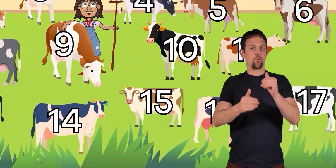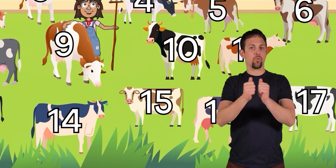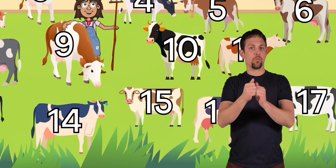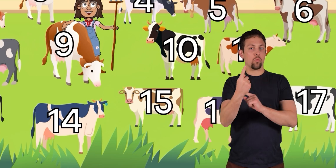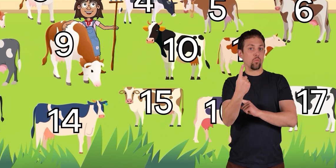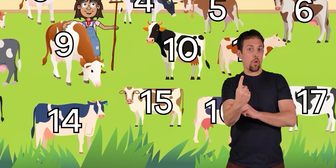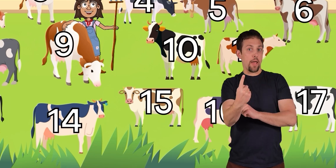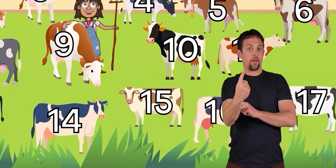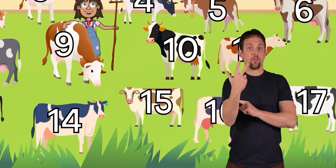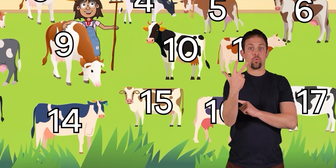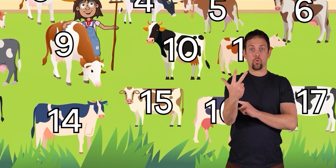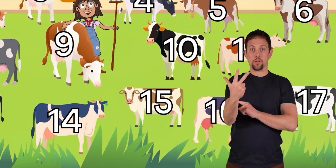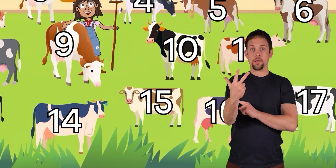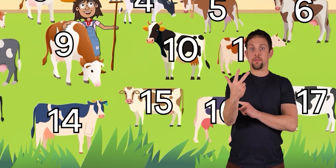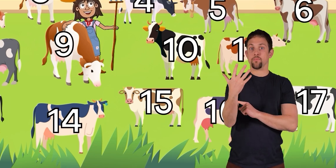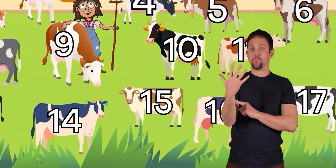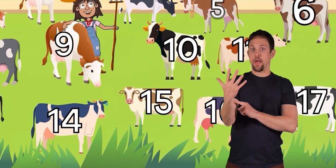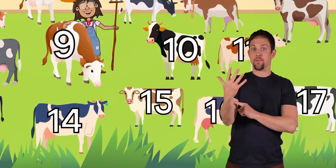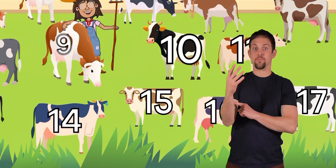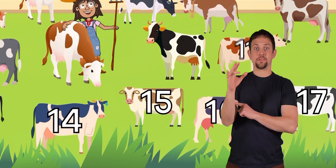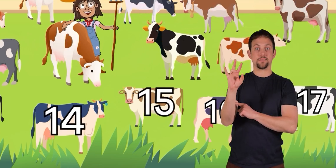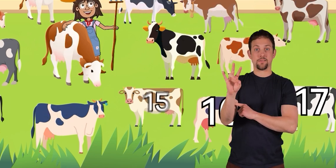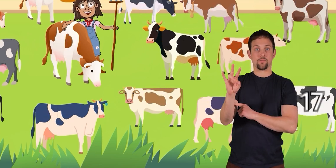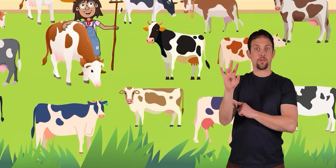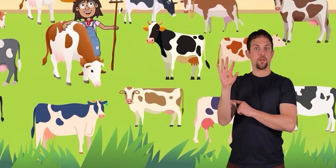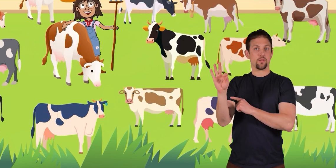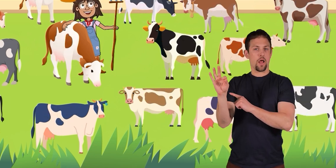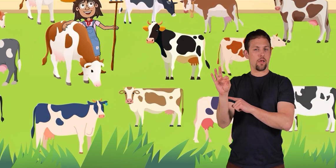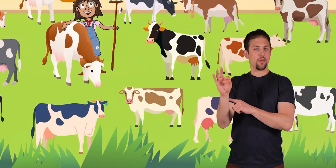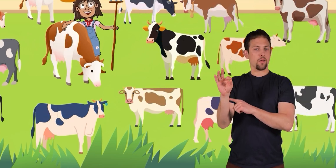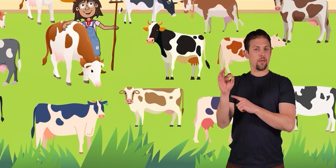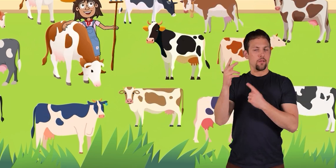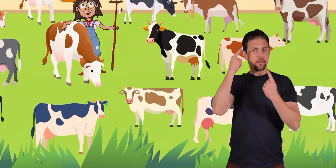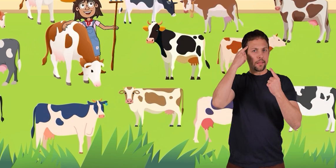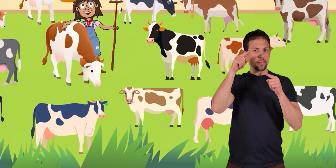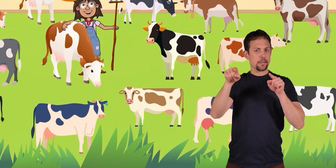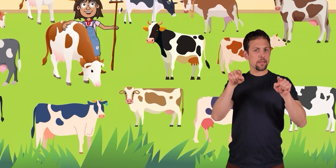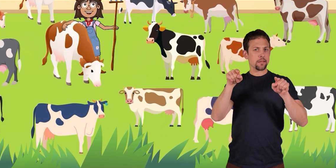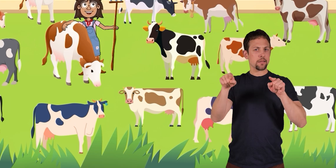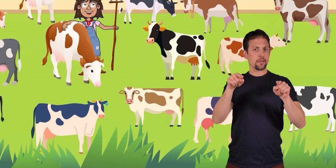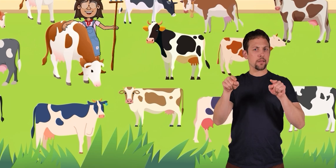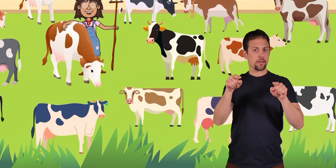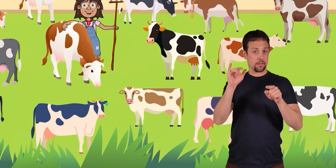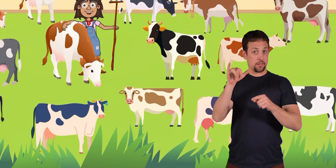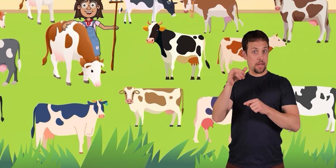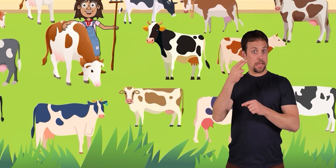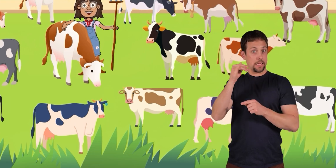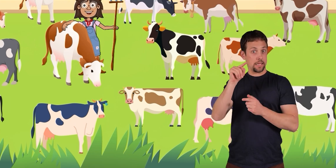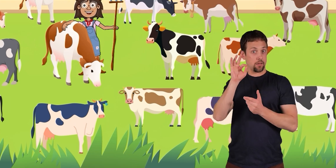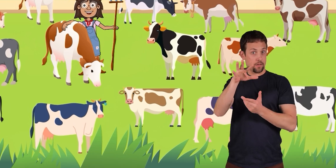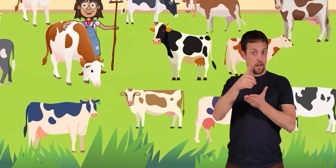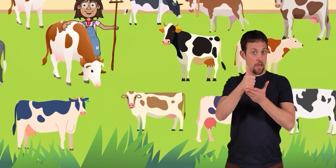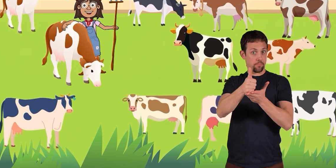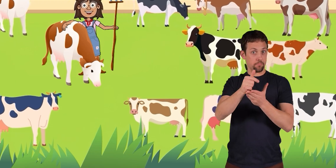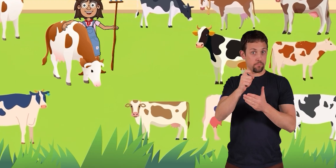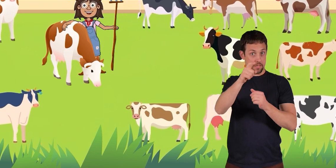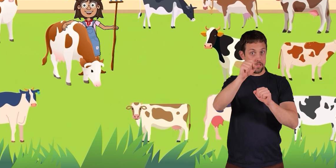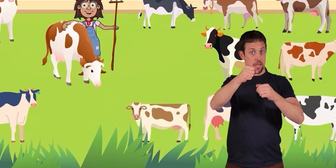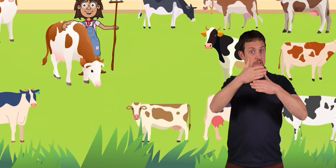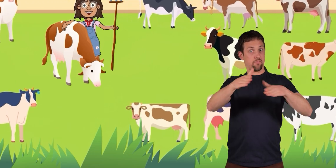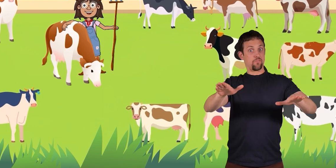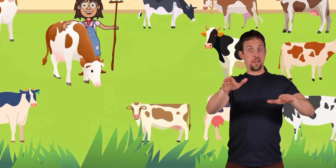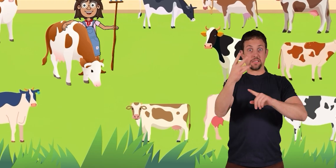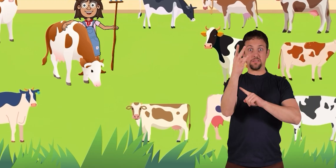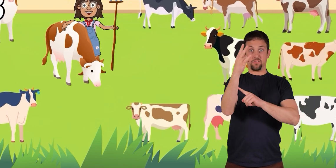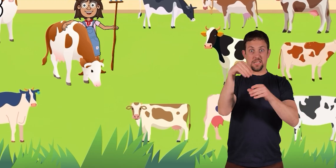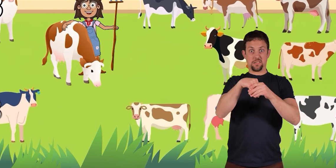1, 3, 5, 7, or 9. Did that hint help? Can you divide